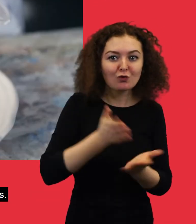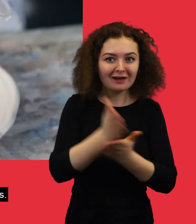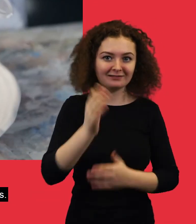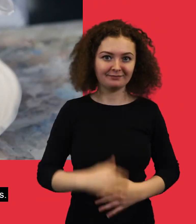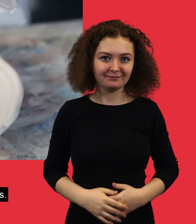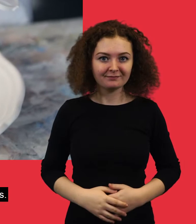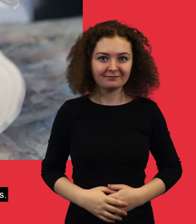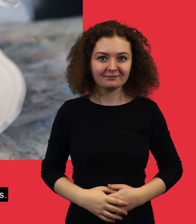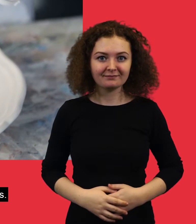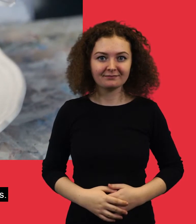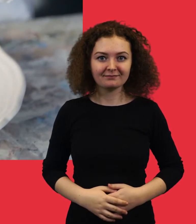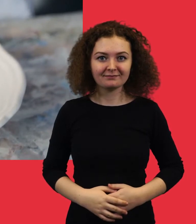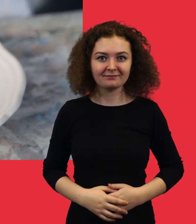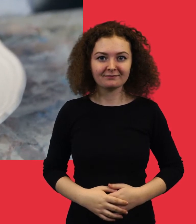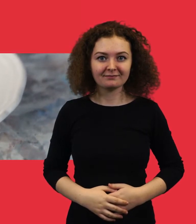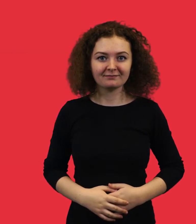protect your rights.